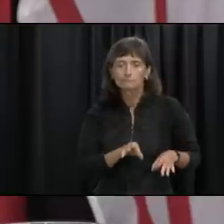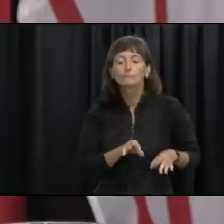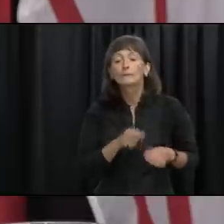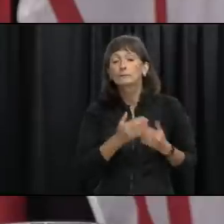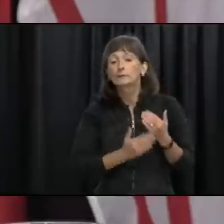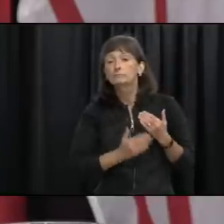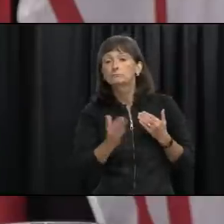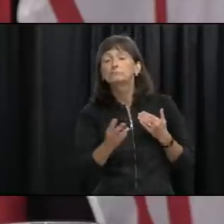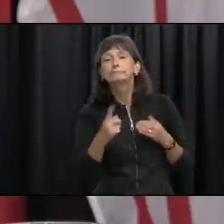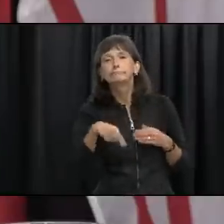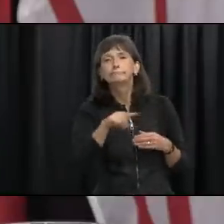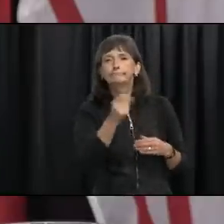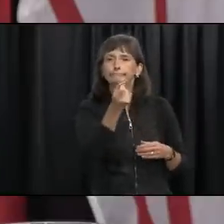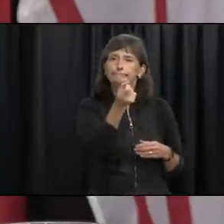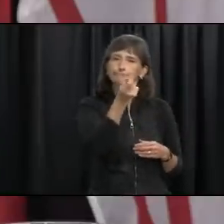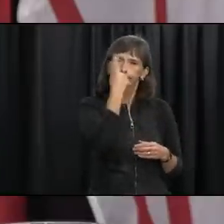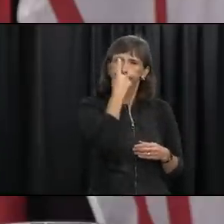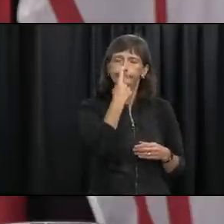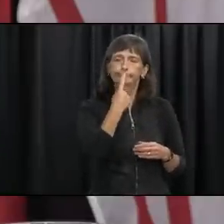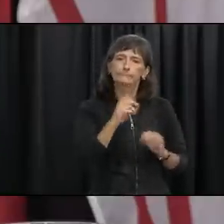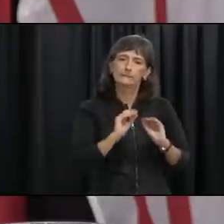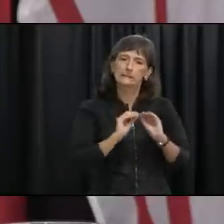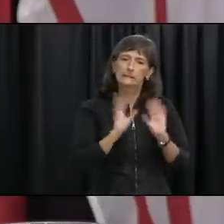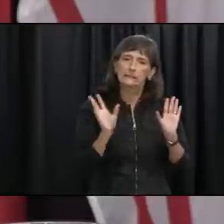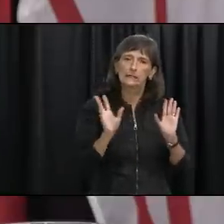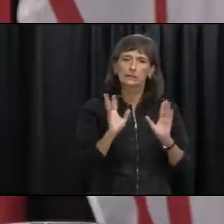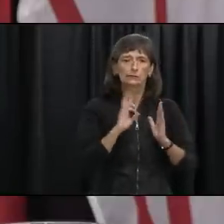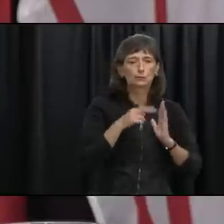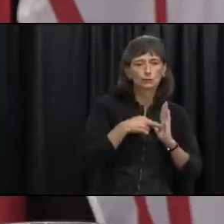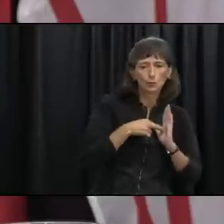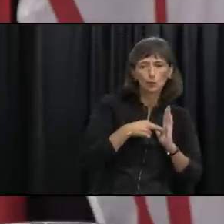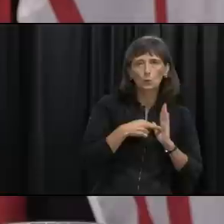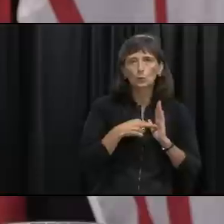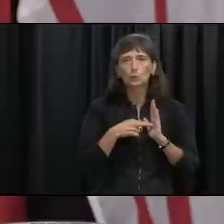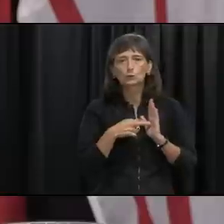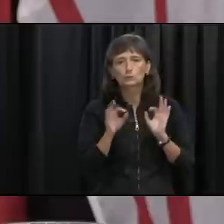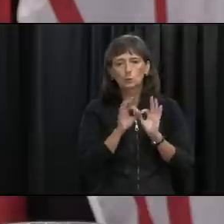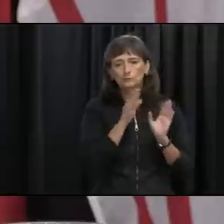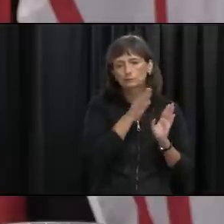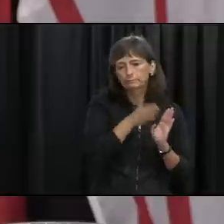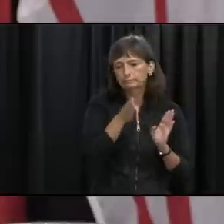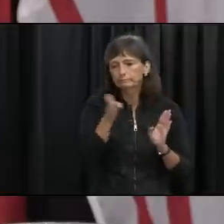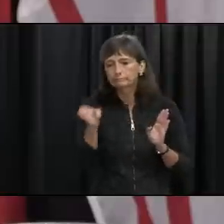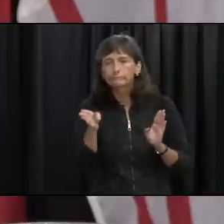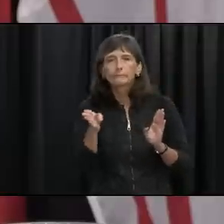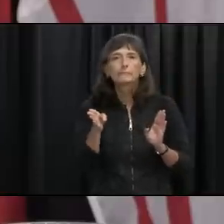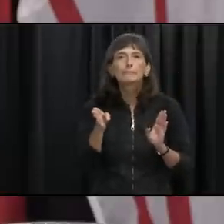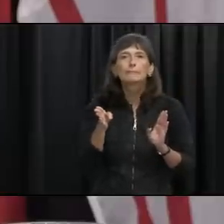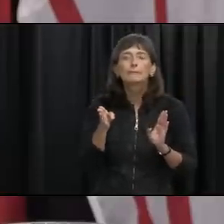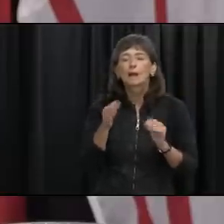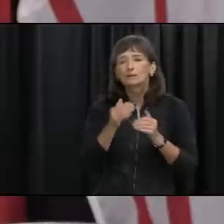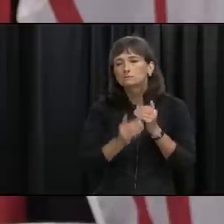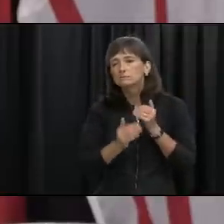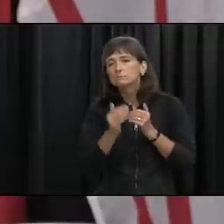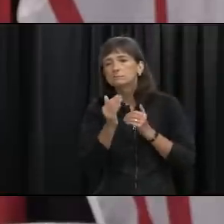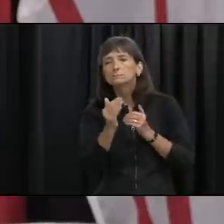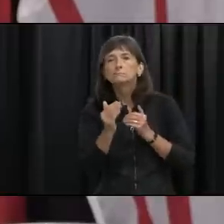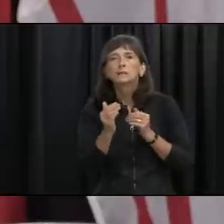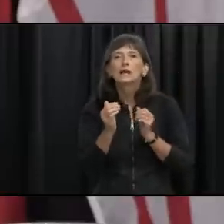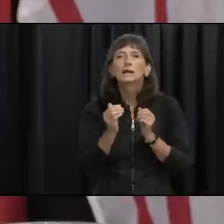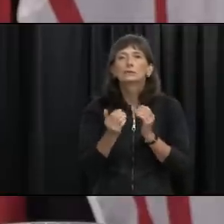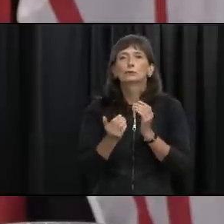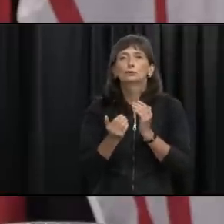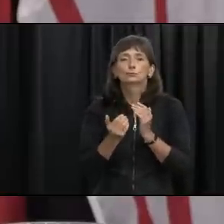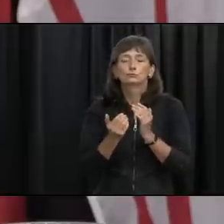forward people understand more clearly the relative roles and importance of each of these as we move into a new era of contact